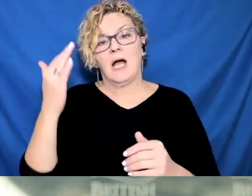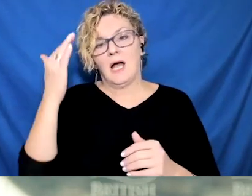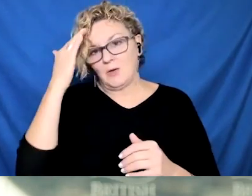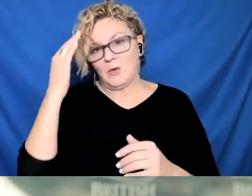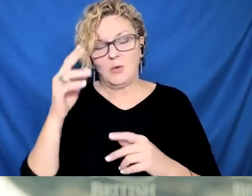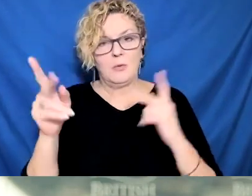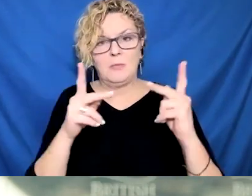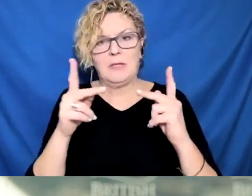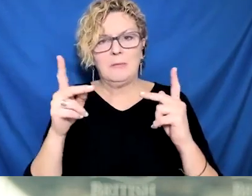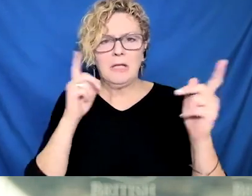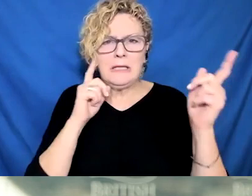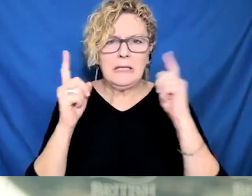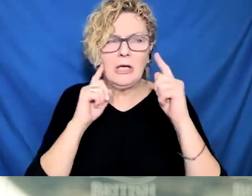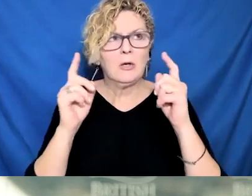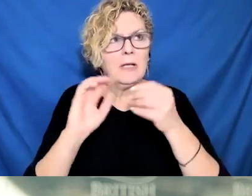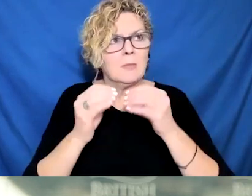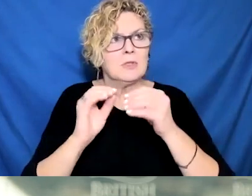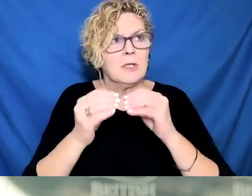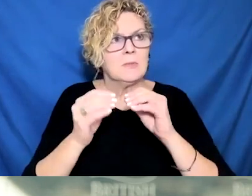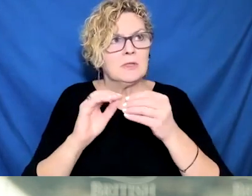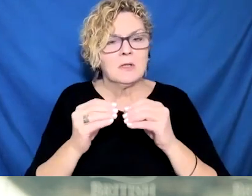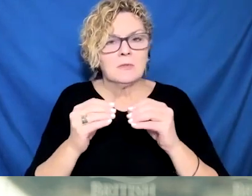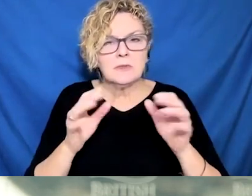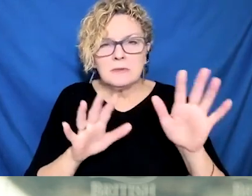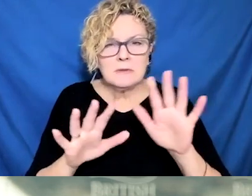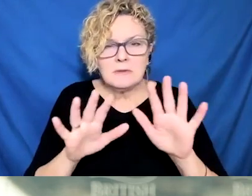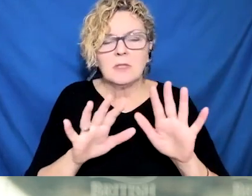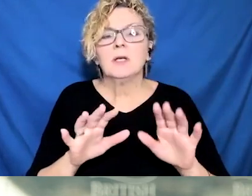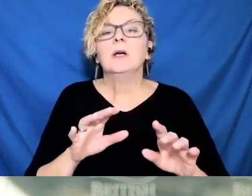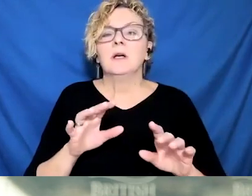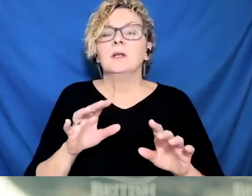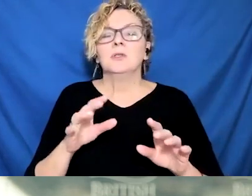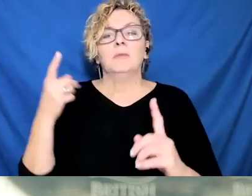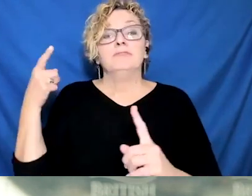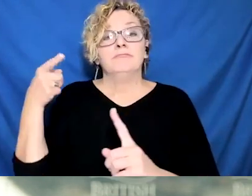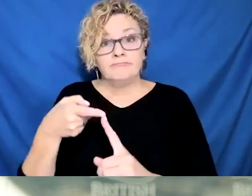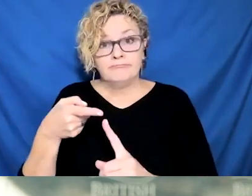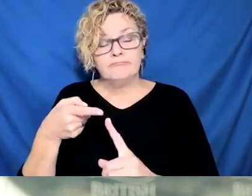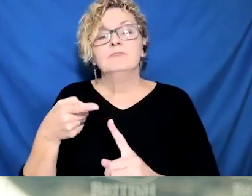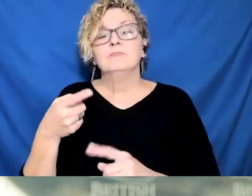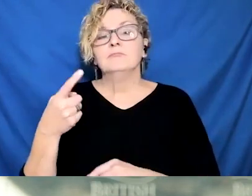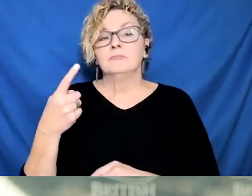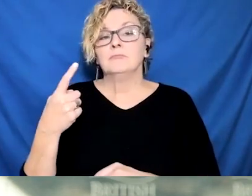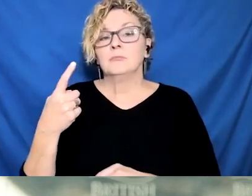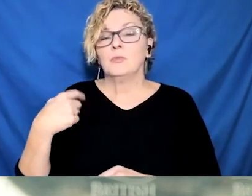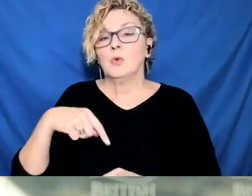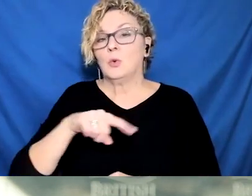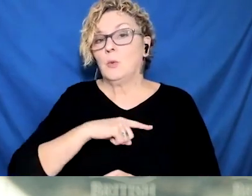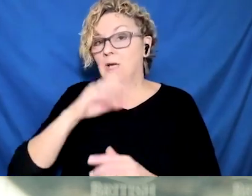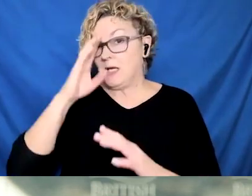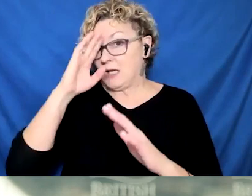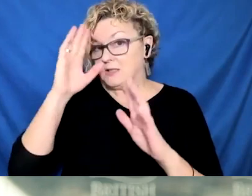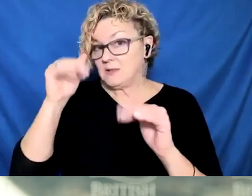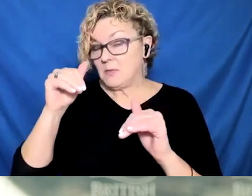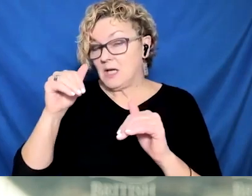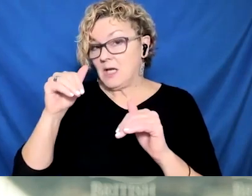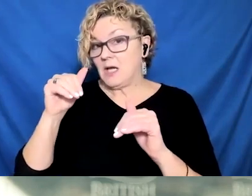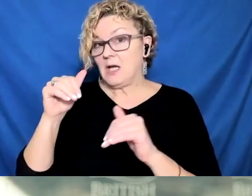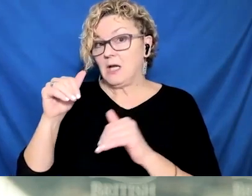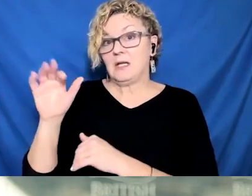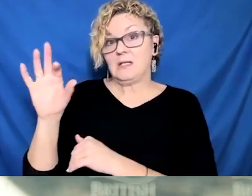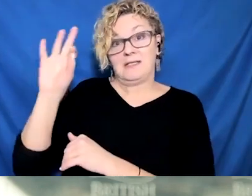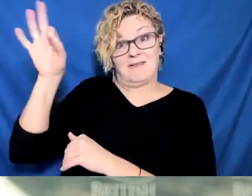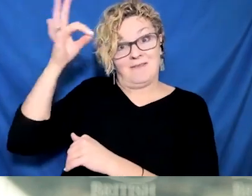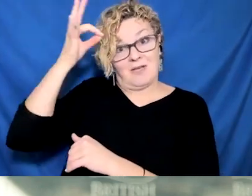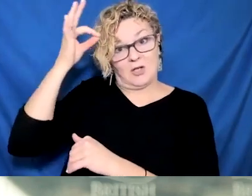We continue to have mitigation plans in place to deliver the healthcare British Columbians need while also keeping our communities safe and